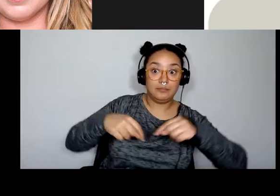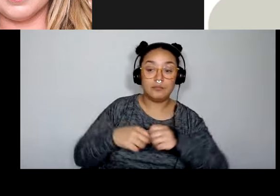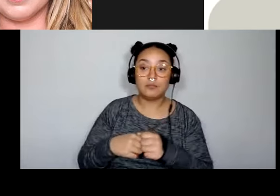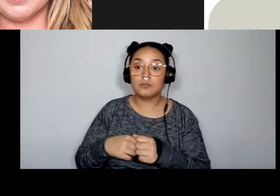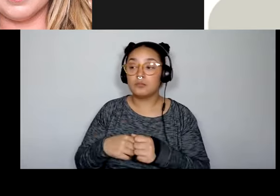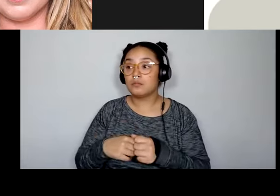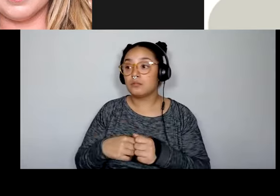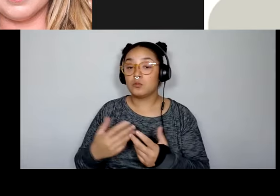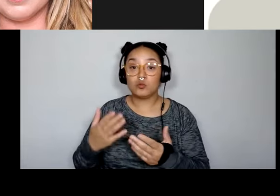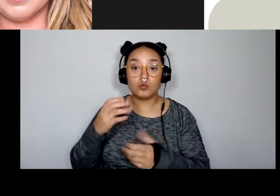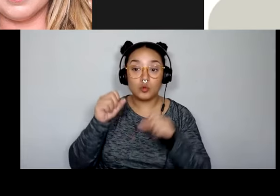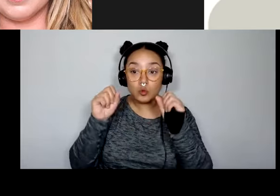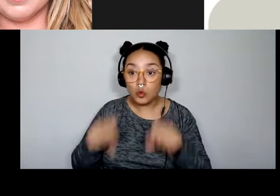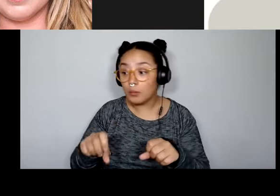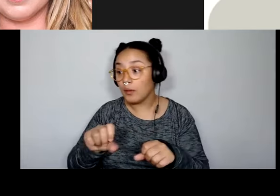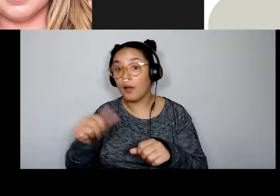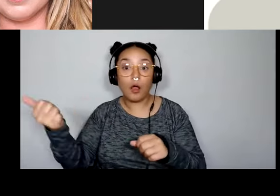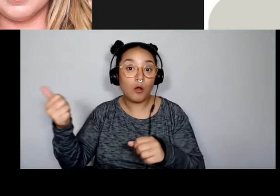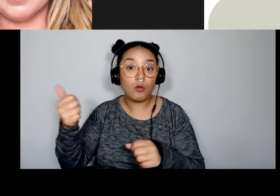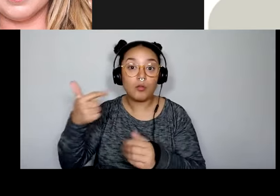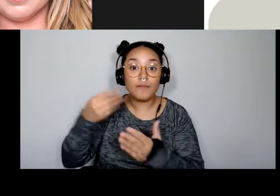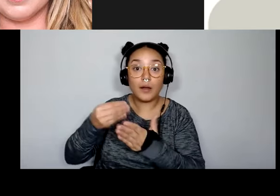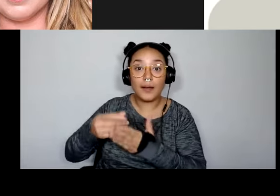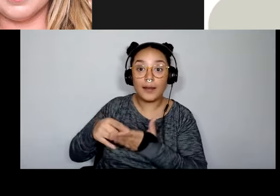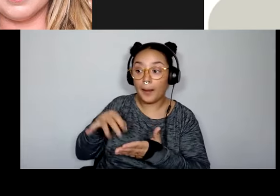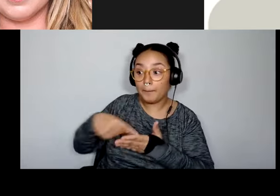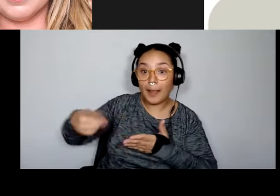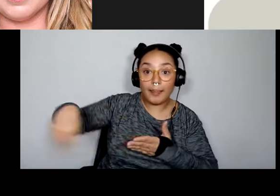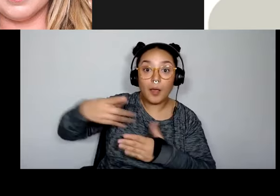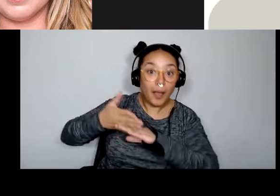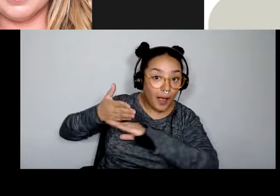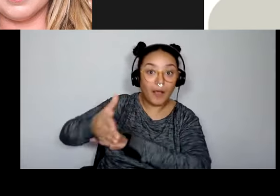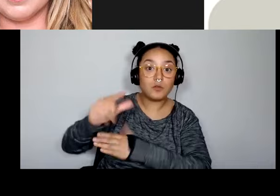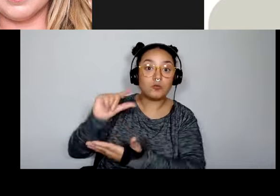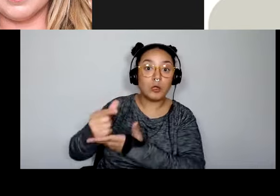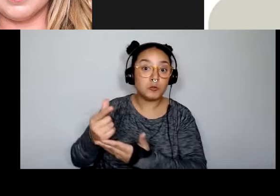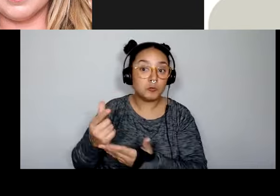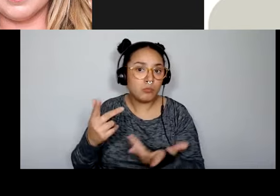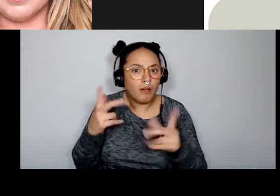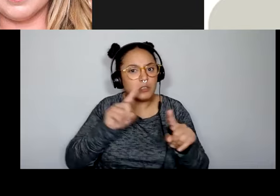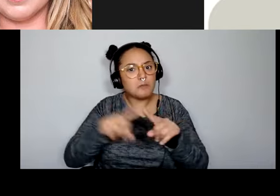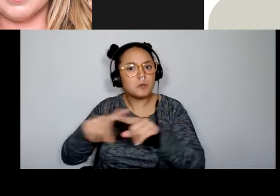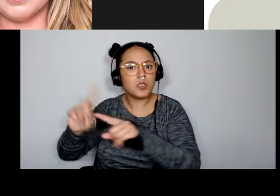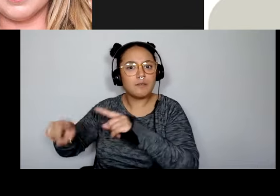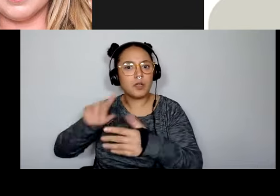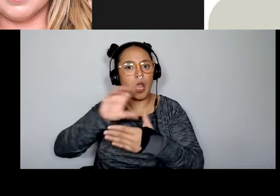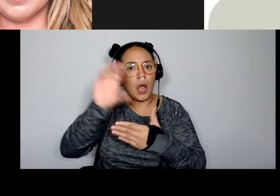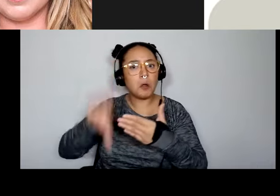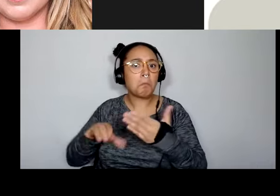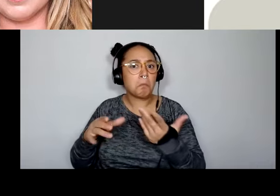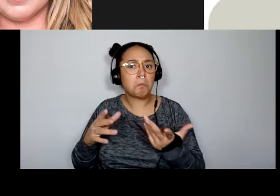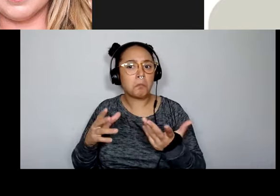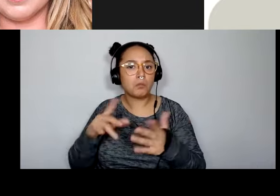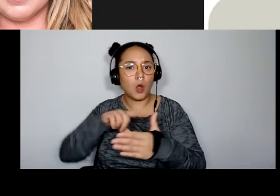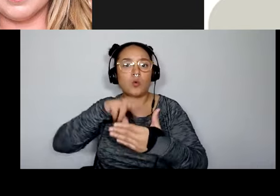that you fund through any other programs. Sometimes they're volunteers, any of these are, any outcome as possible. So it is potentially a chance to find students who are